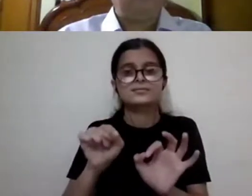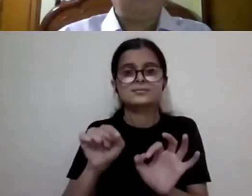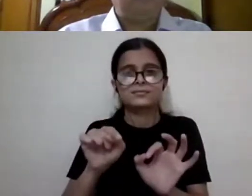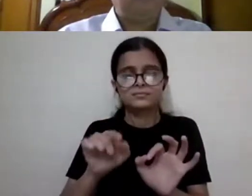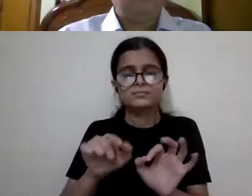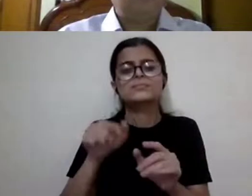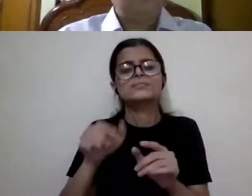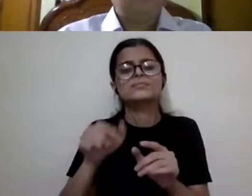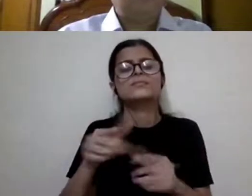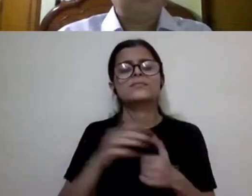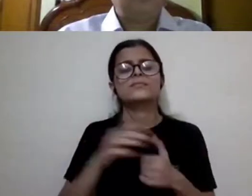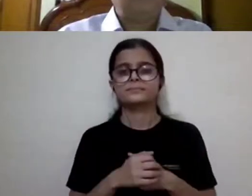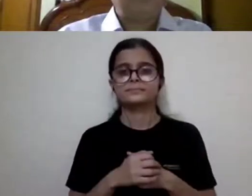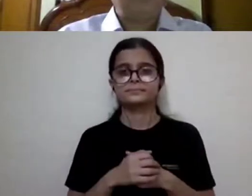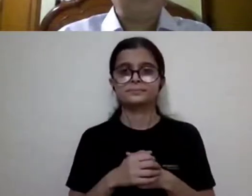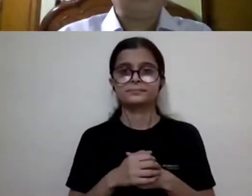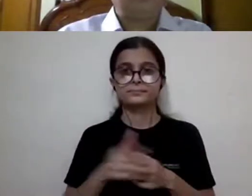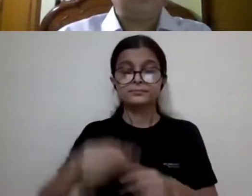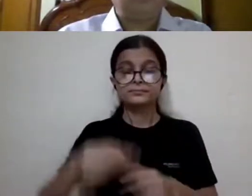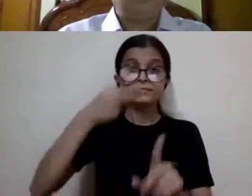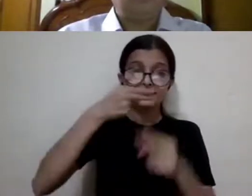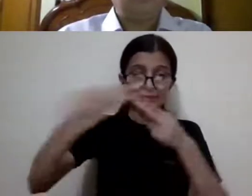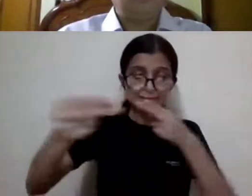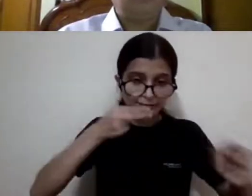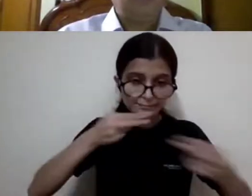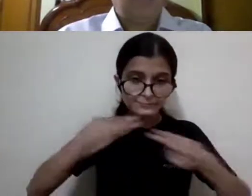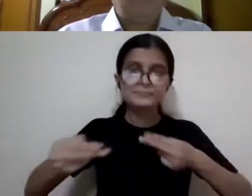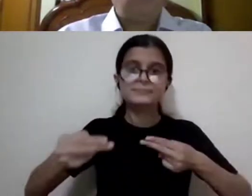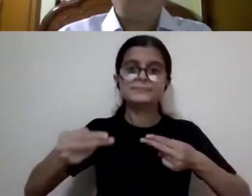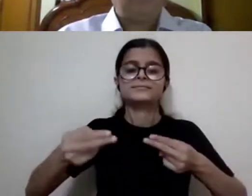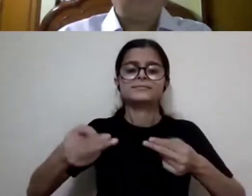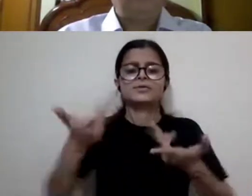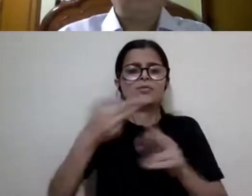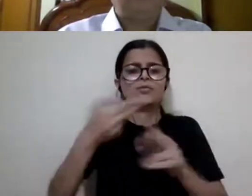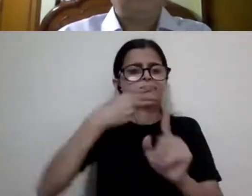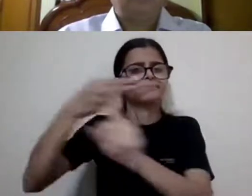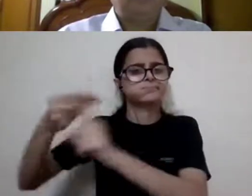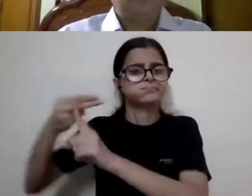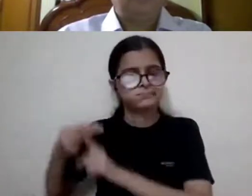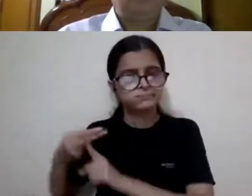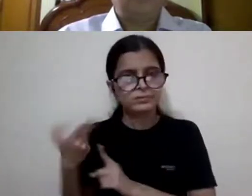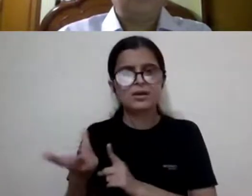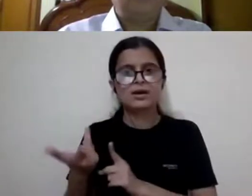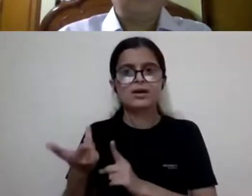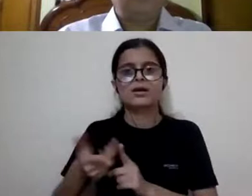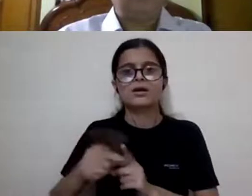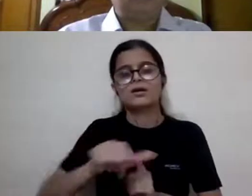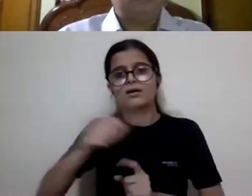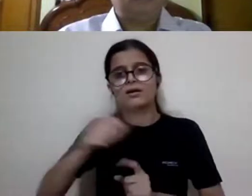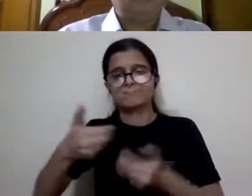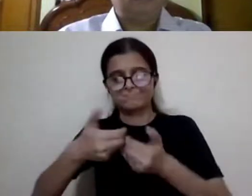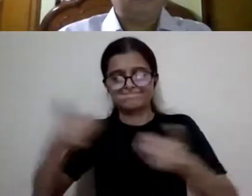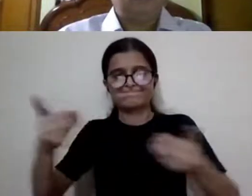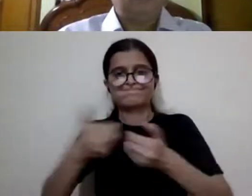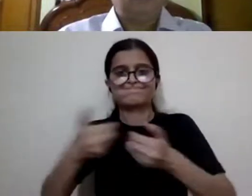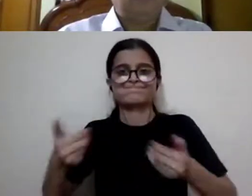hand, the stigmatizing and on the other, segregating.